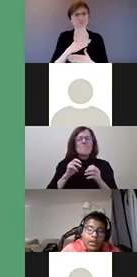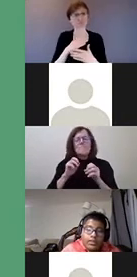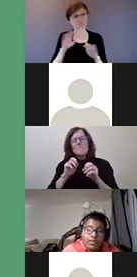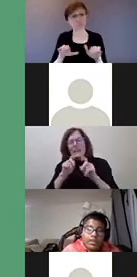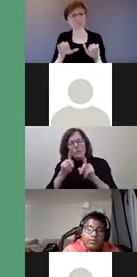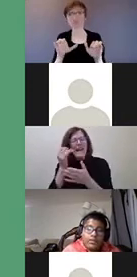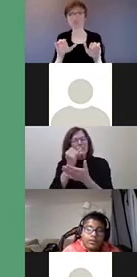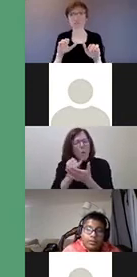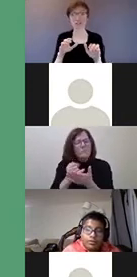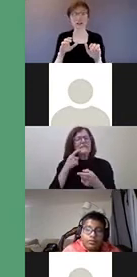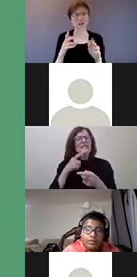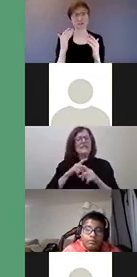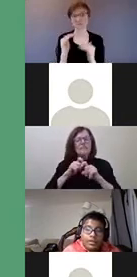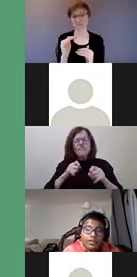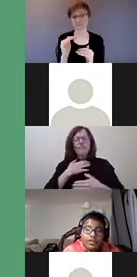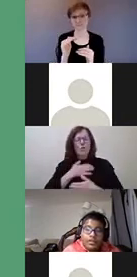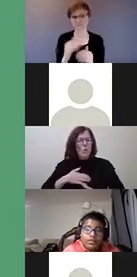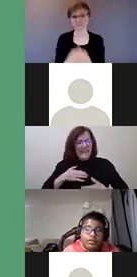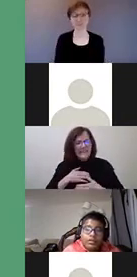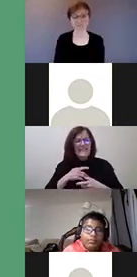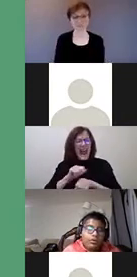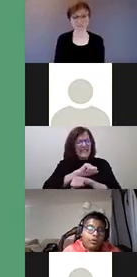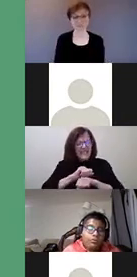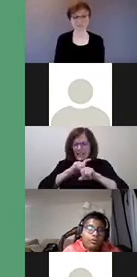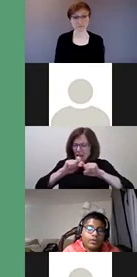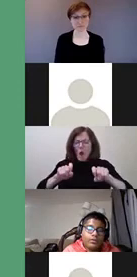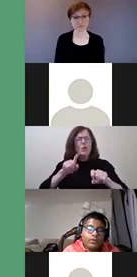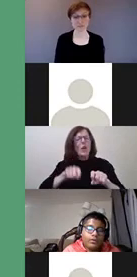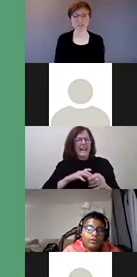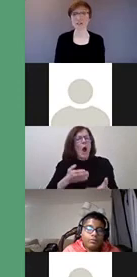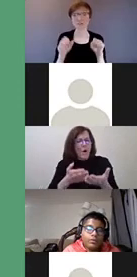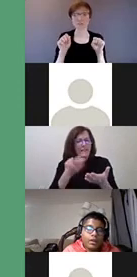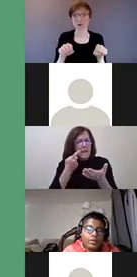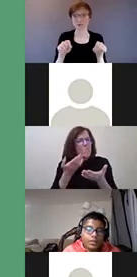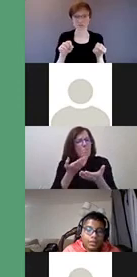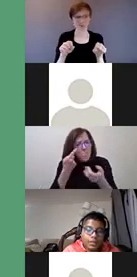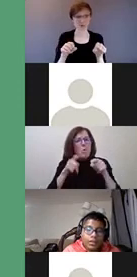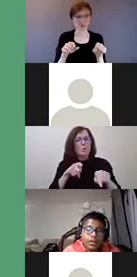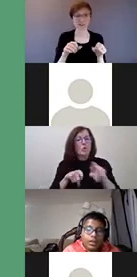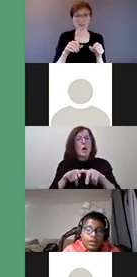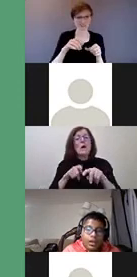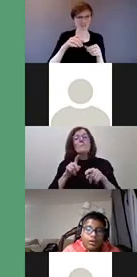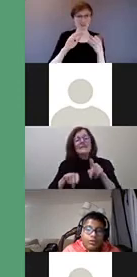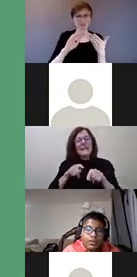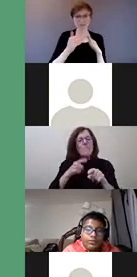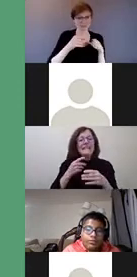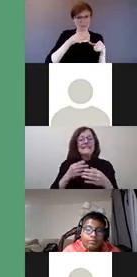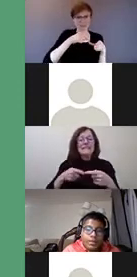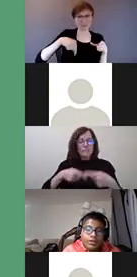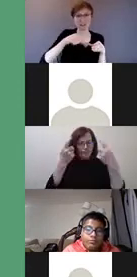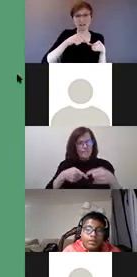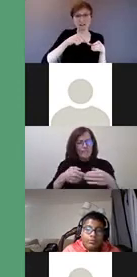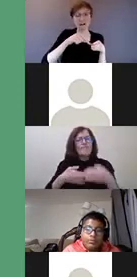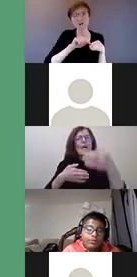As many activities and opportunities may be based just outside the border of one's municipality. However, the individual